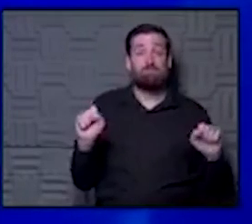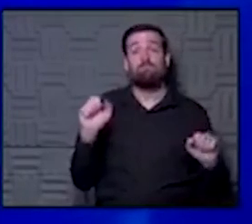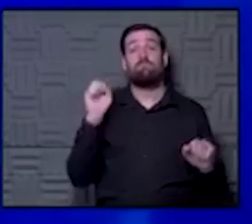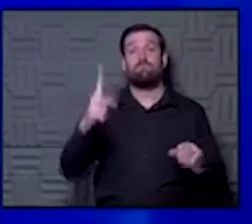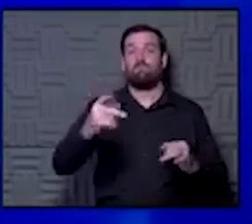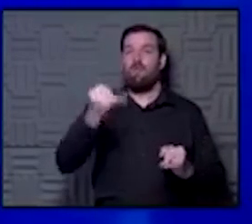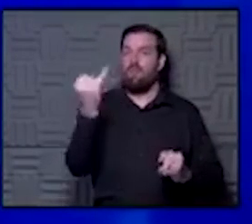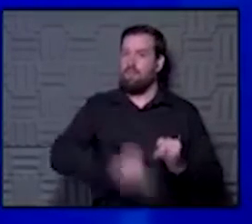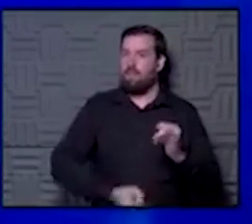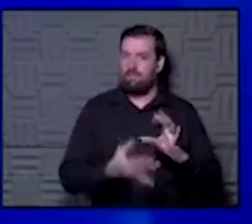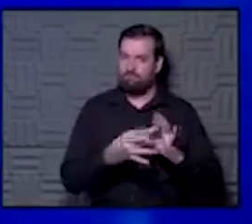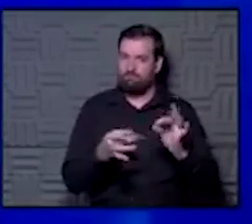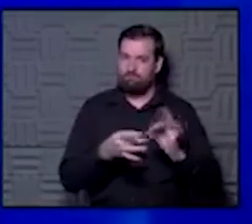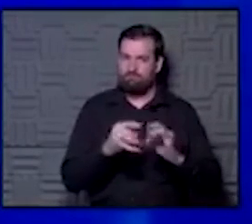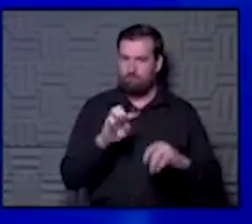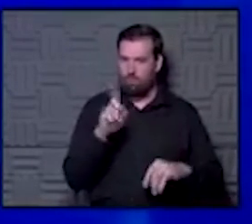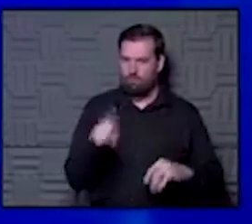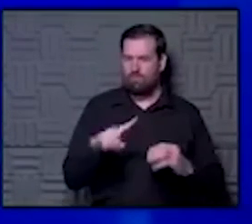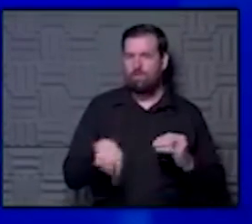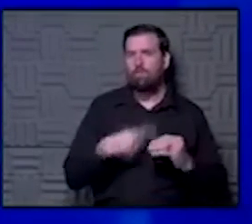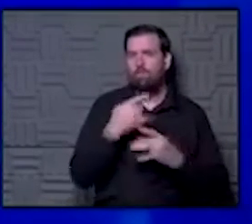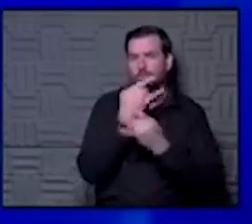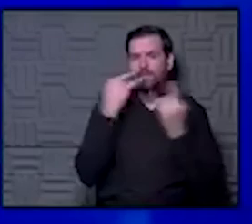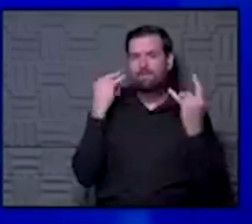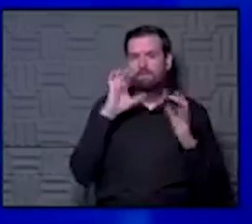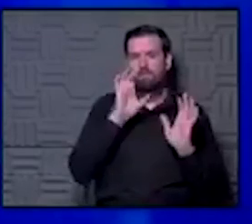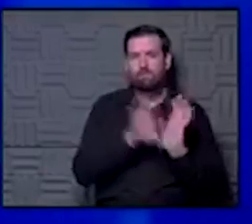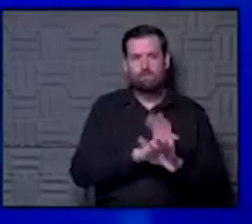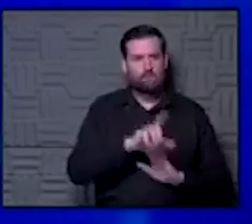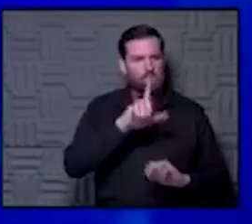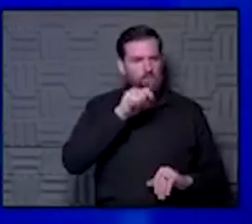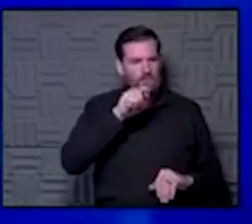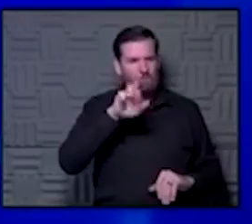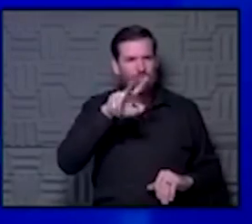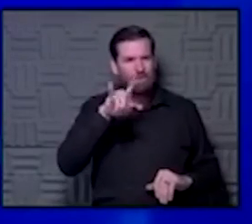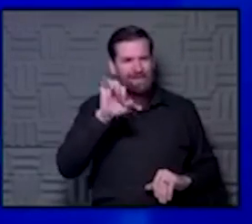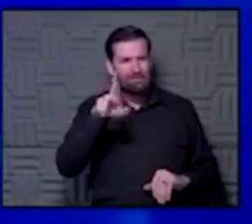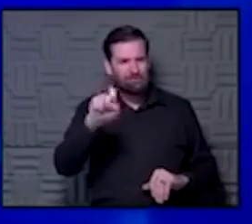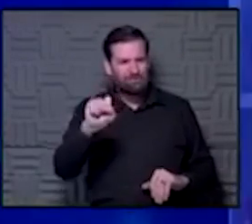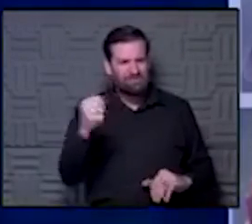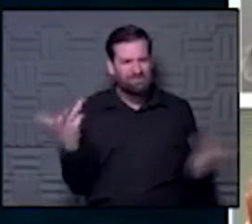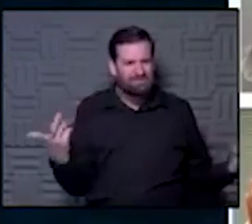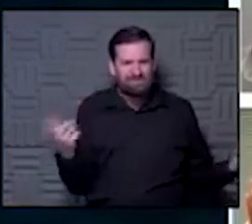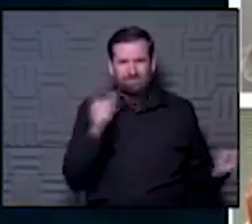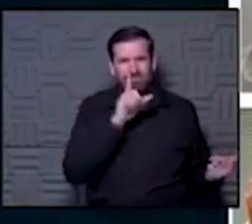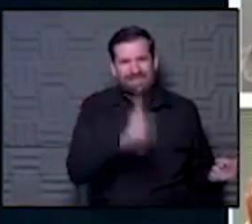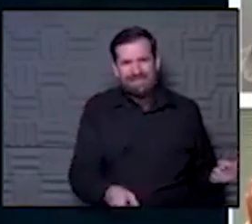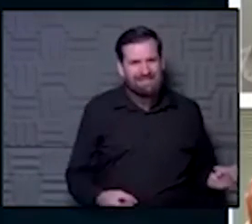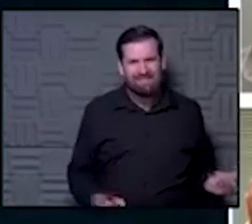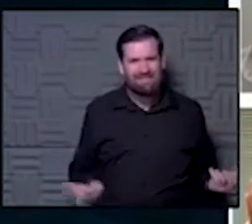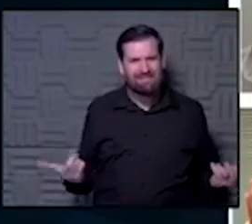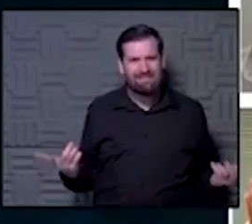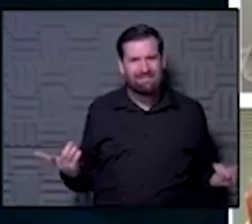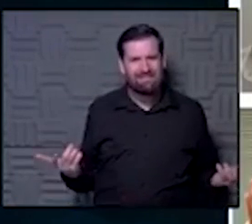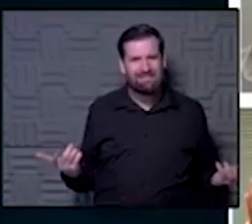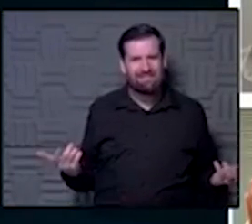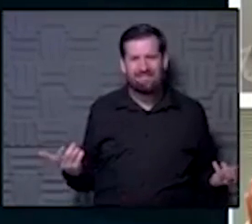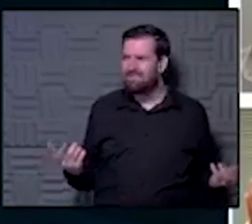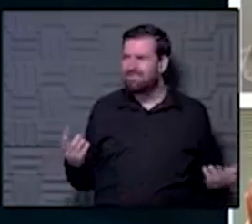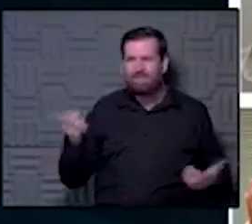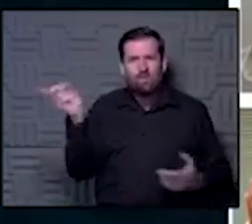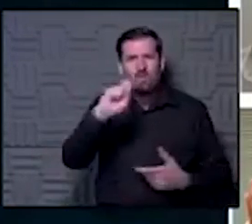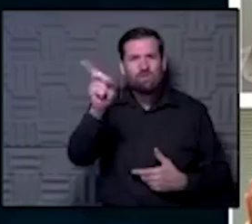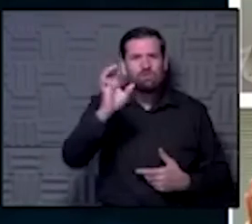Okay, one last question about this mask picture we've got up there. Who put the Raiders sign up there? Really? You know, how do we do that? That's one of our favorite